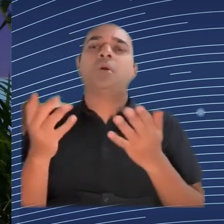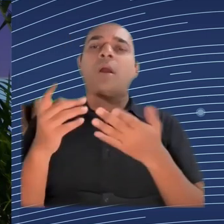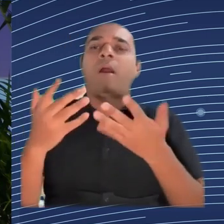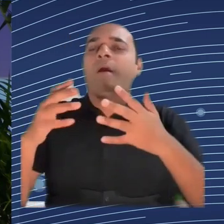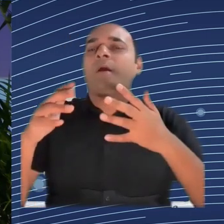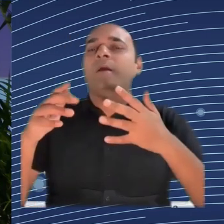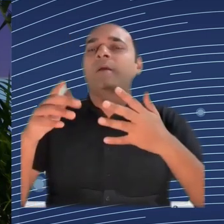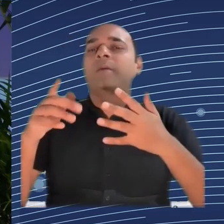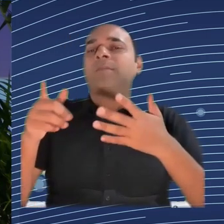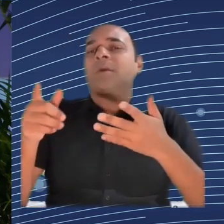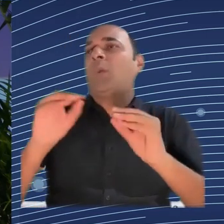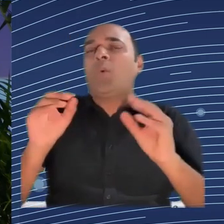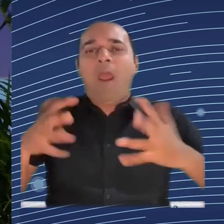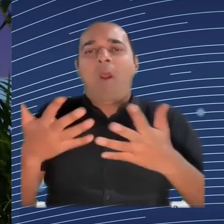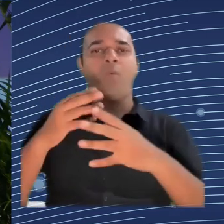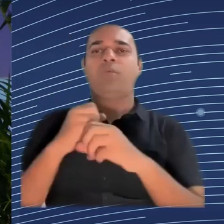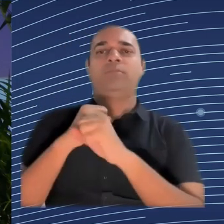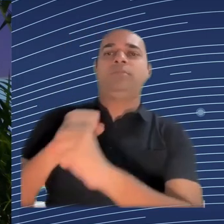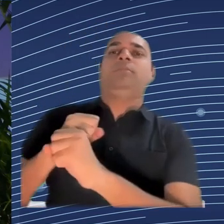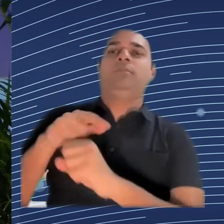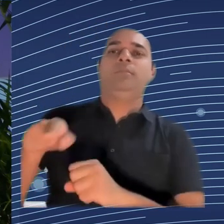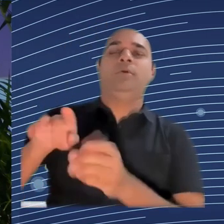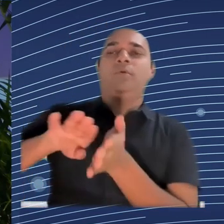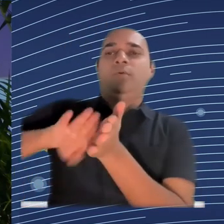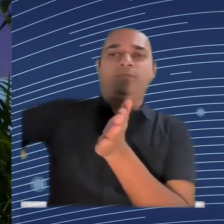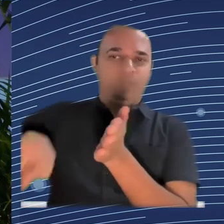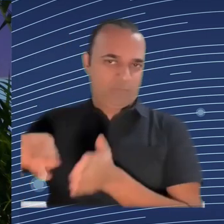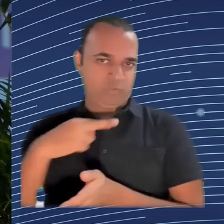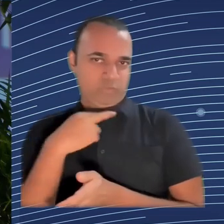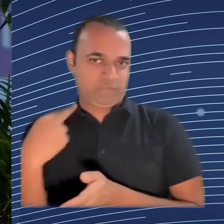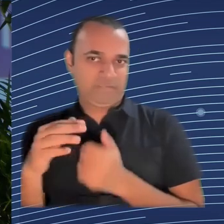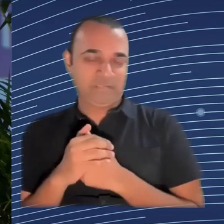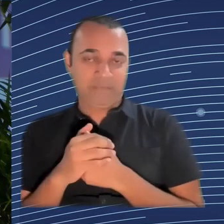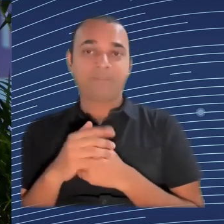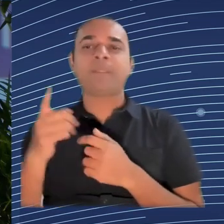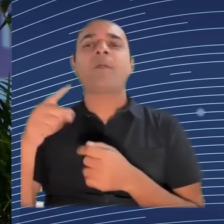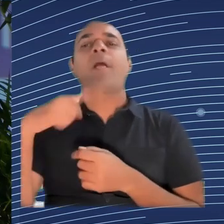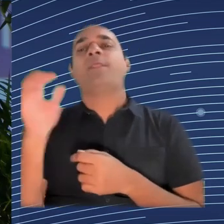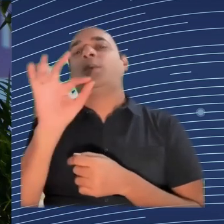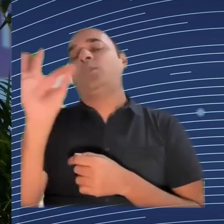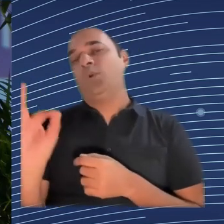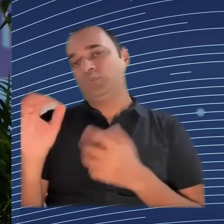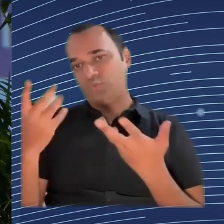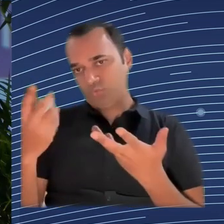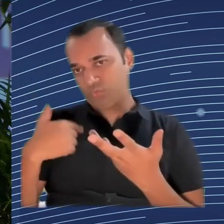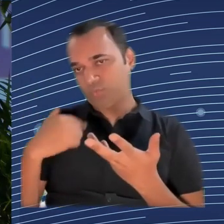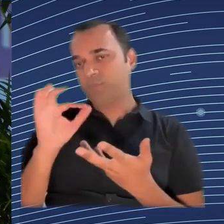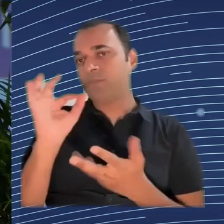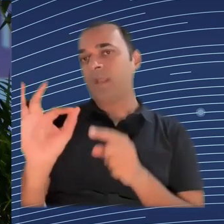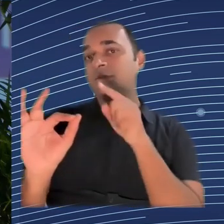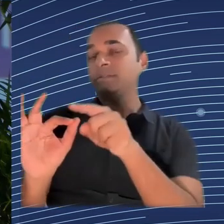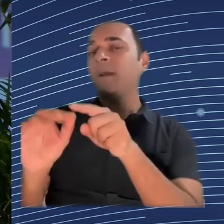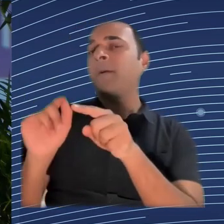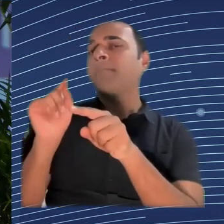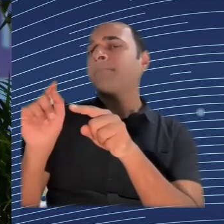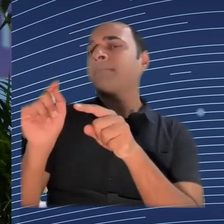is a political will, there is the possibility to organize or to relay to an existing social dialogue. If you don't have